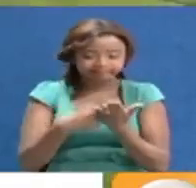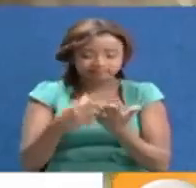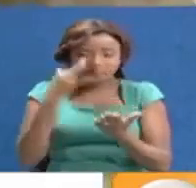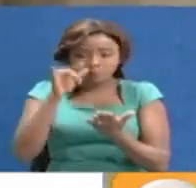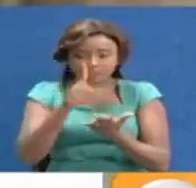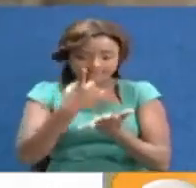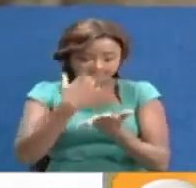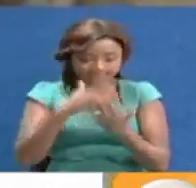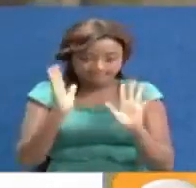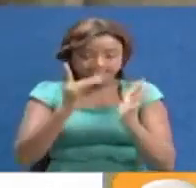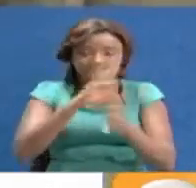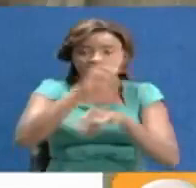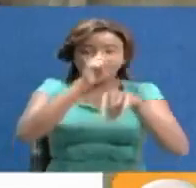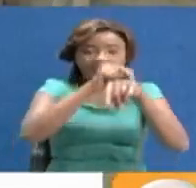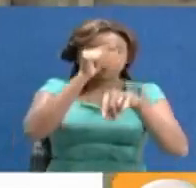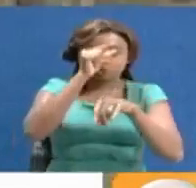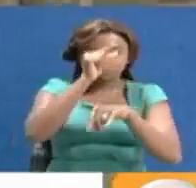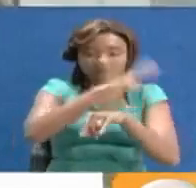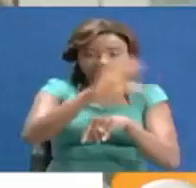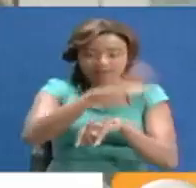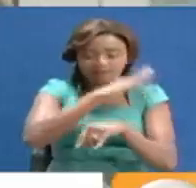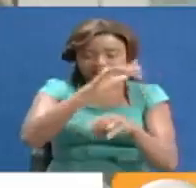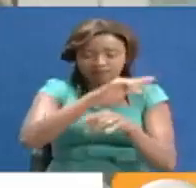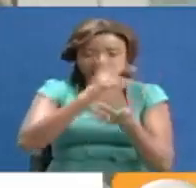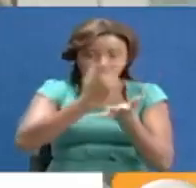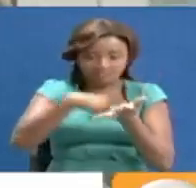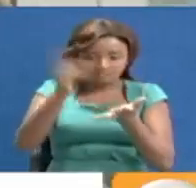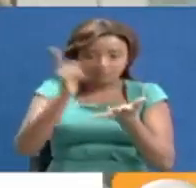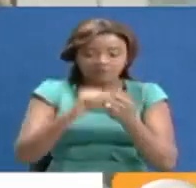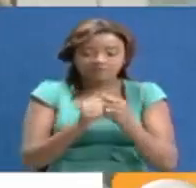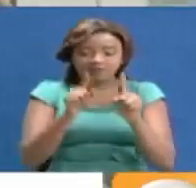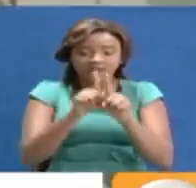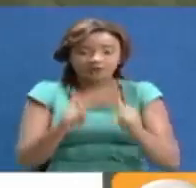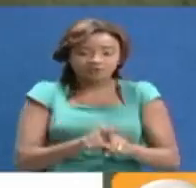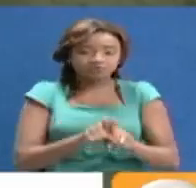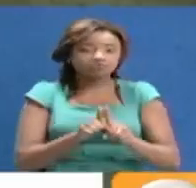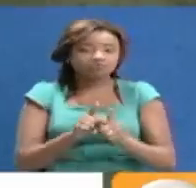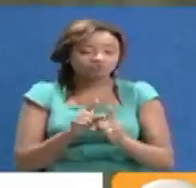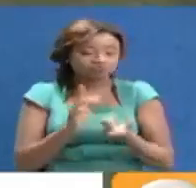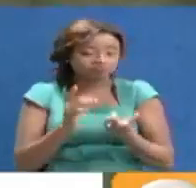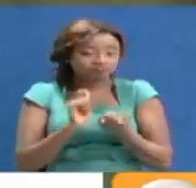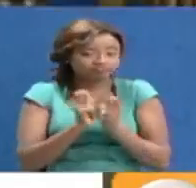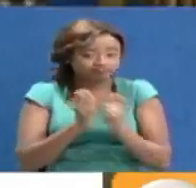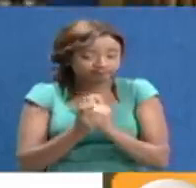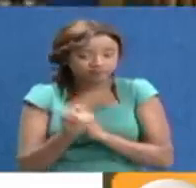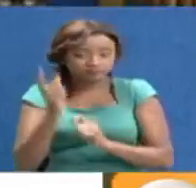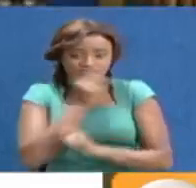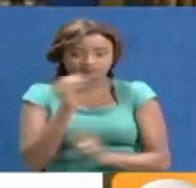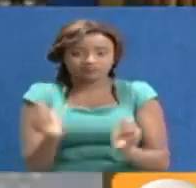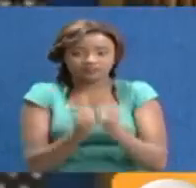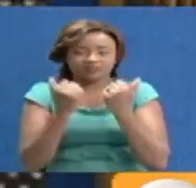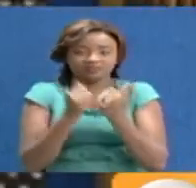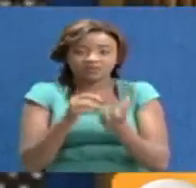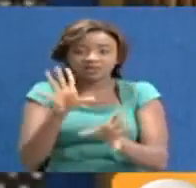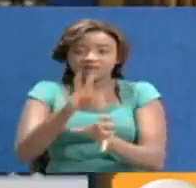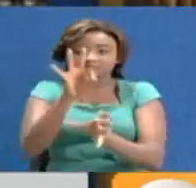ulikuwa unmaidinisho na bunga la kitaifa na kupitisha marakebisho yali ya fikiwa tare tisa disemba mwaka huu. So voting